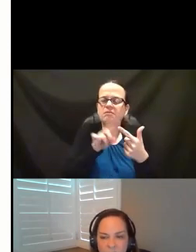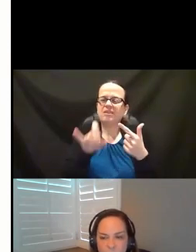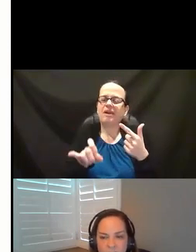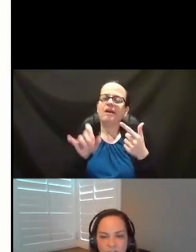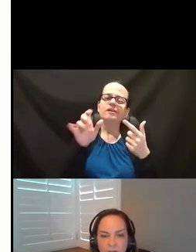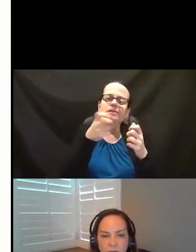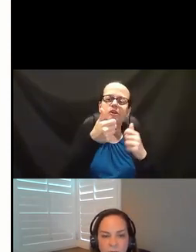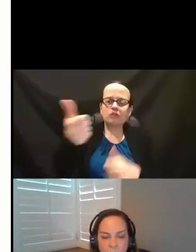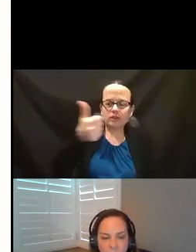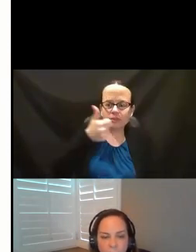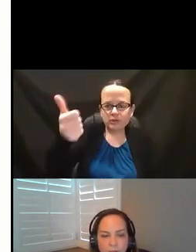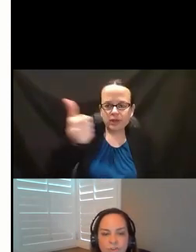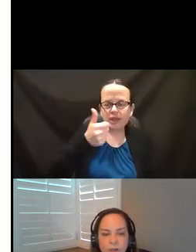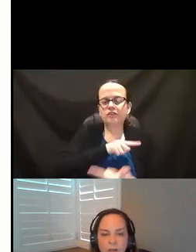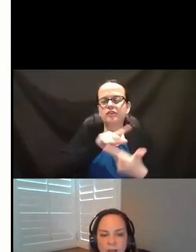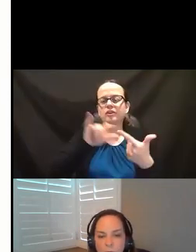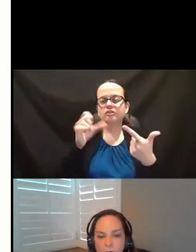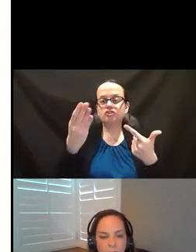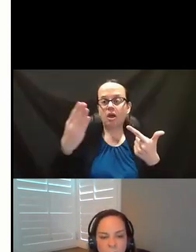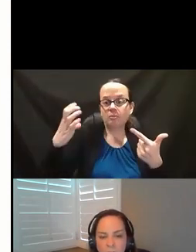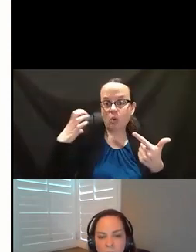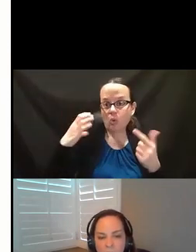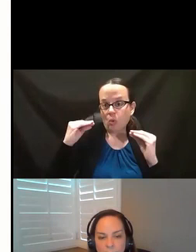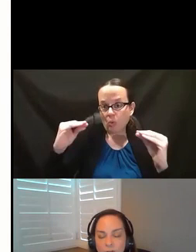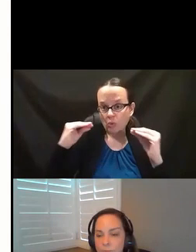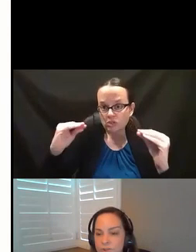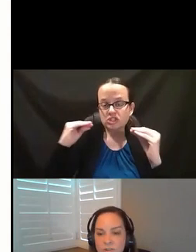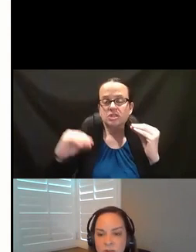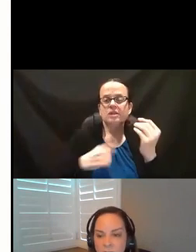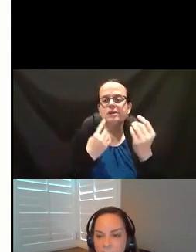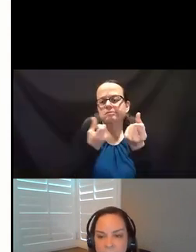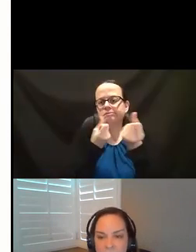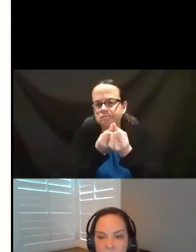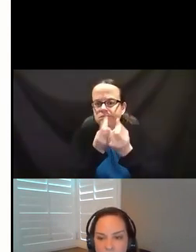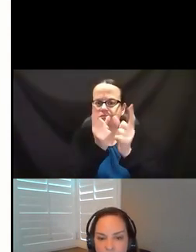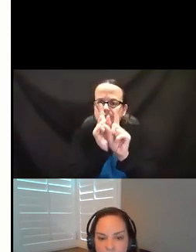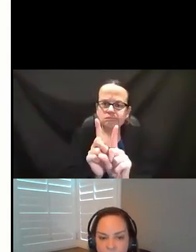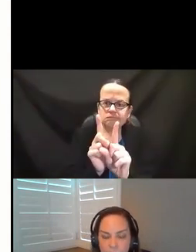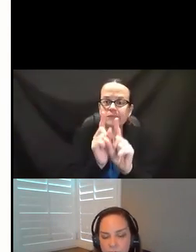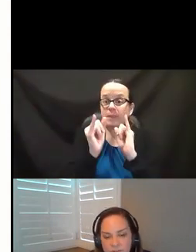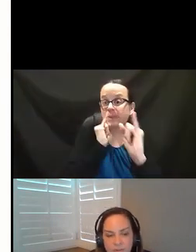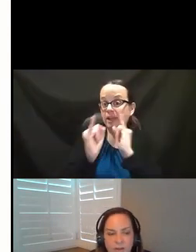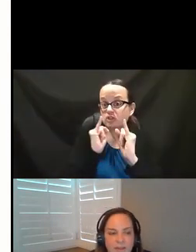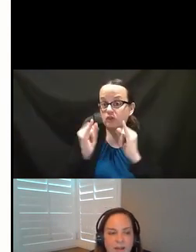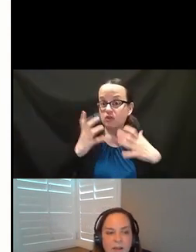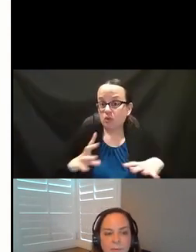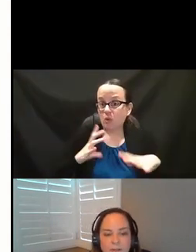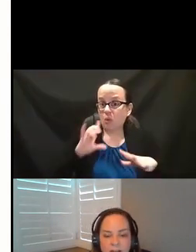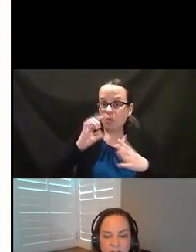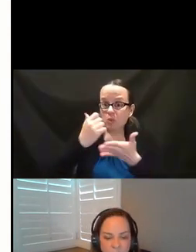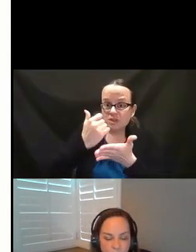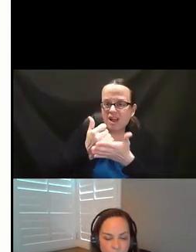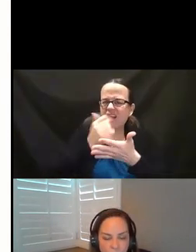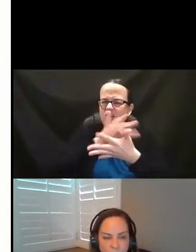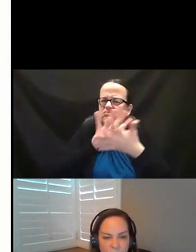like transportation or job coaching or it could be just getting interview clothes or something like that. Anyways,